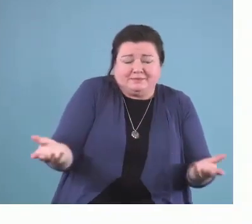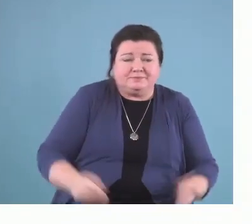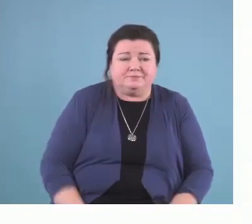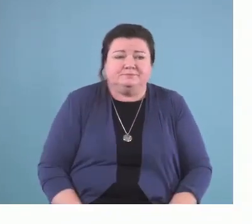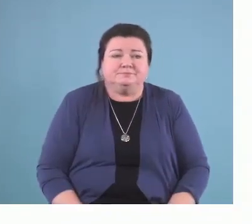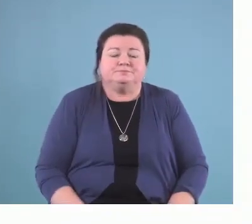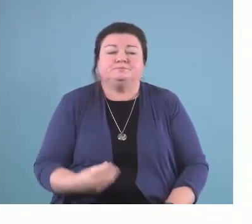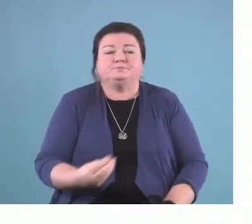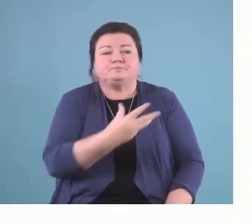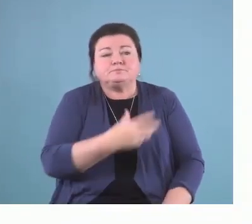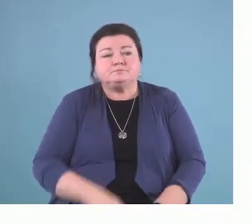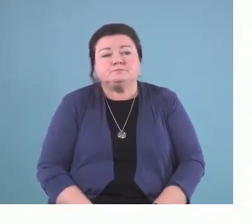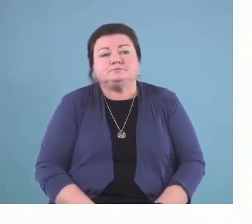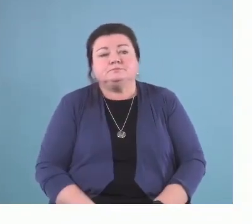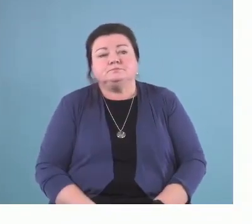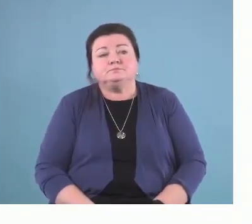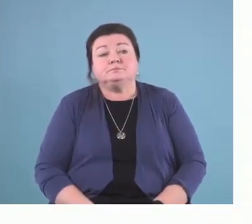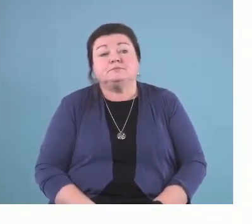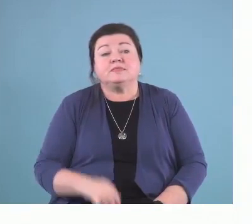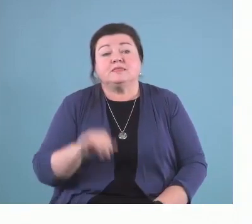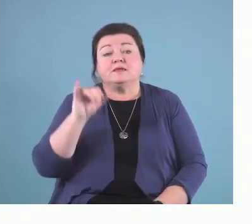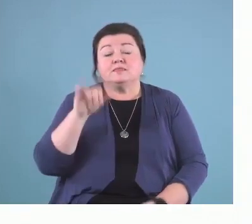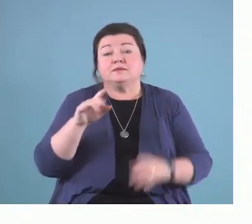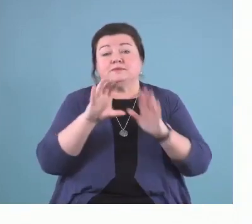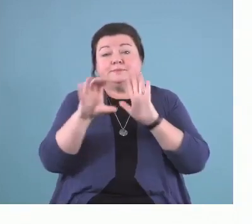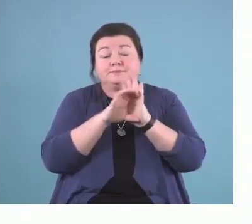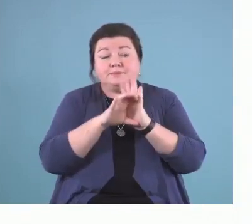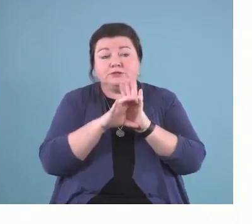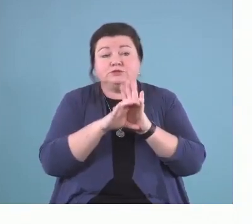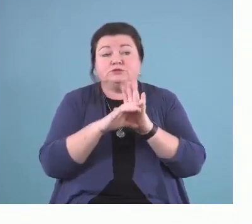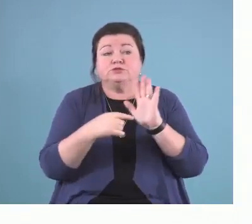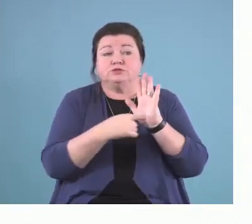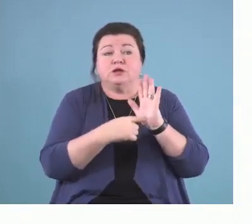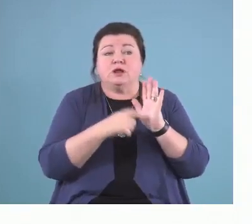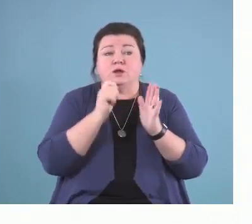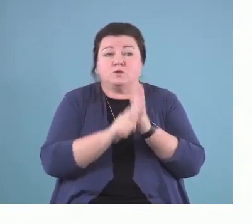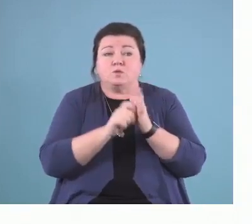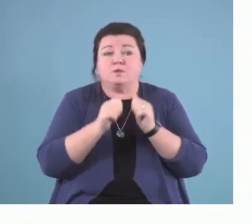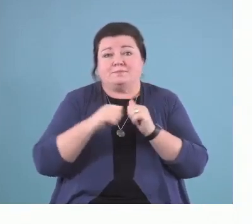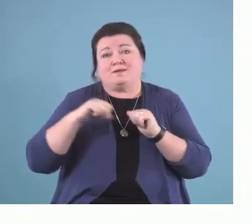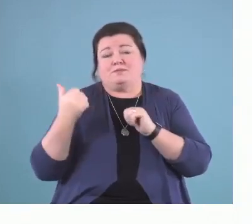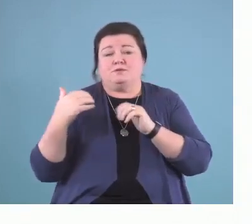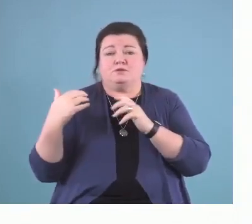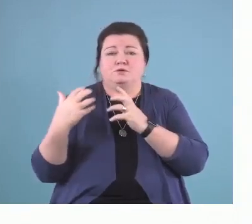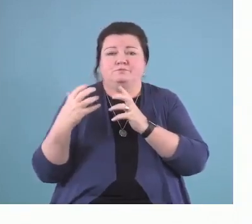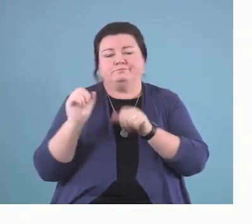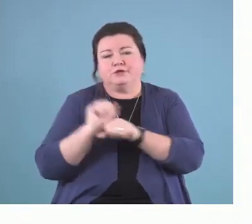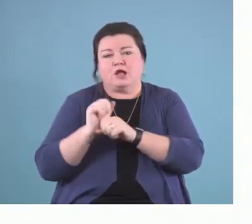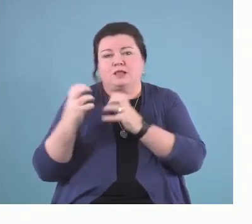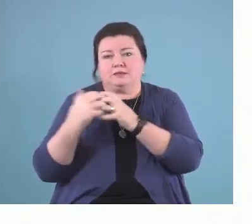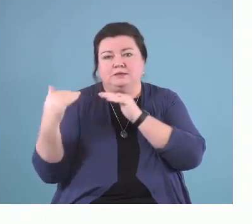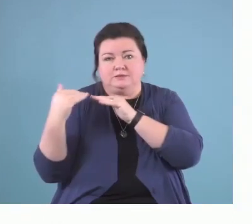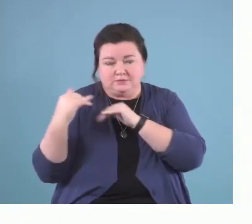So, this figure is from an article that I wrote with my colleague, Marlene Bogato, in 2016. And basically,